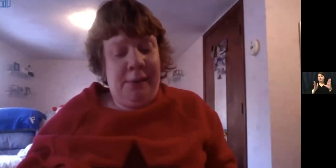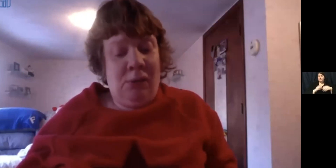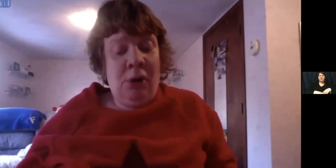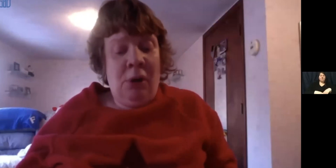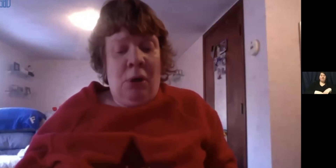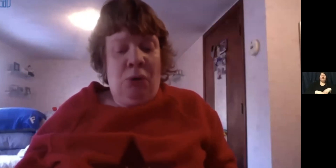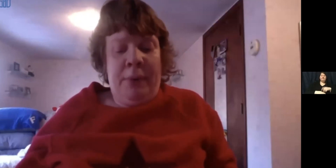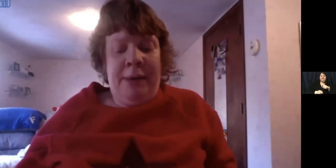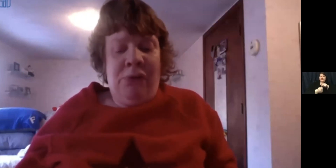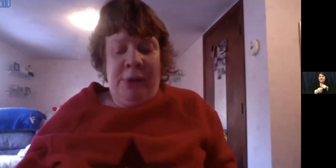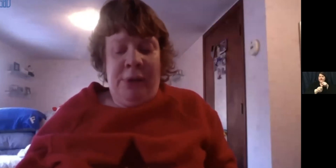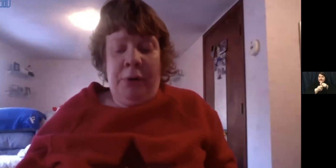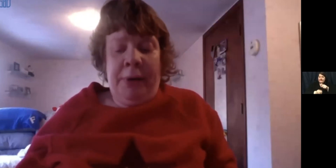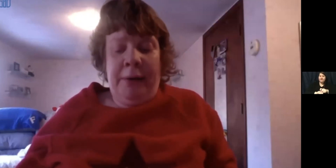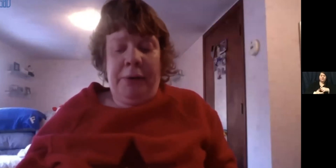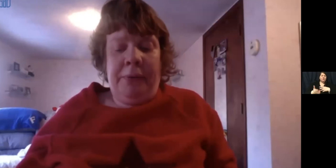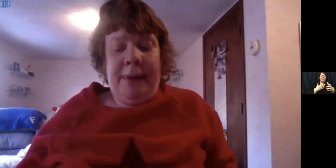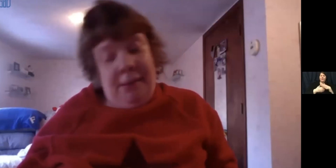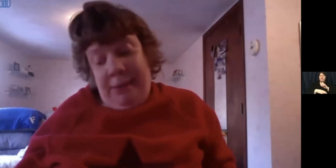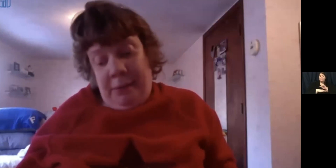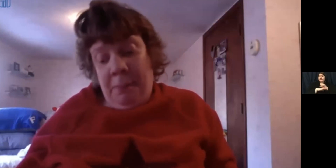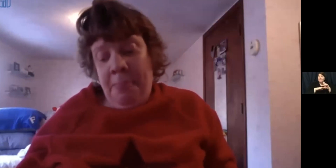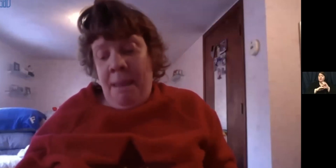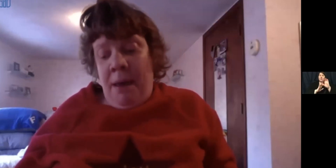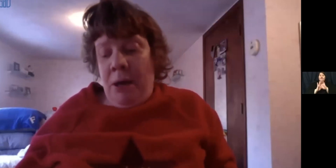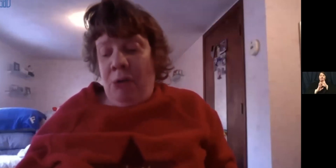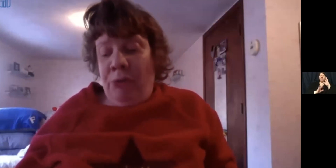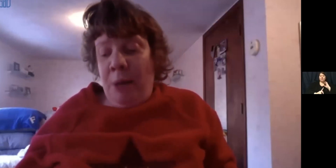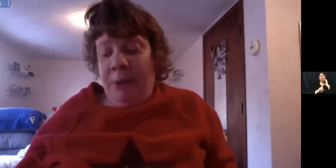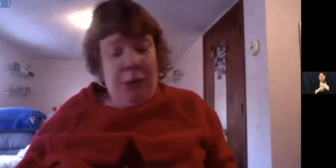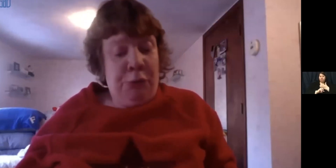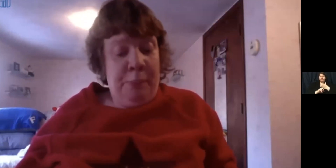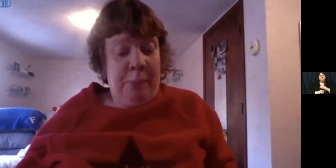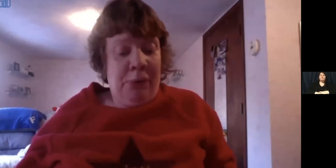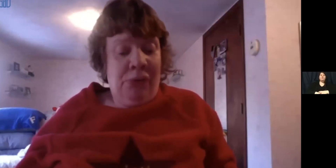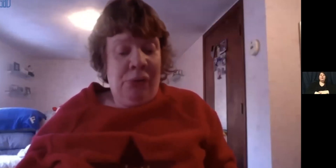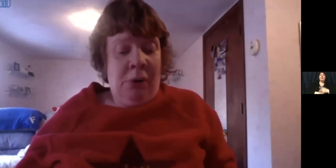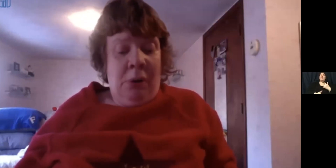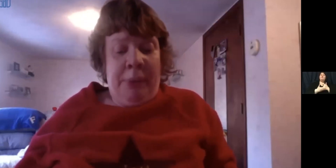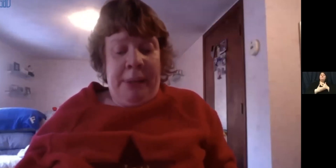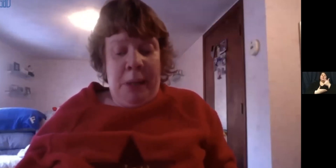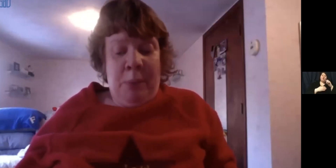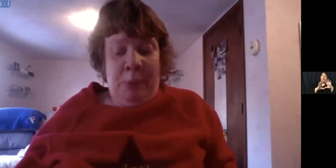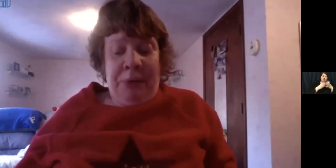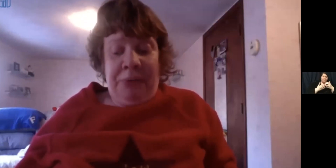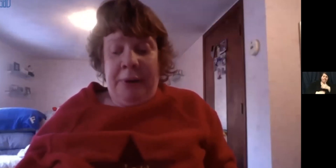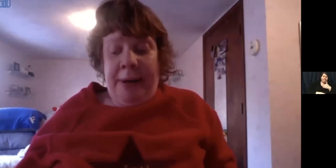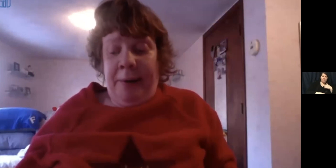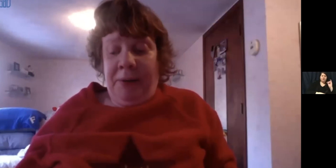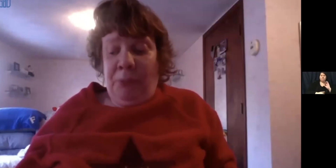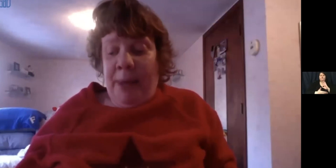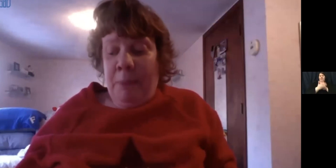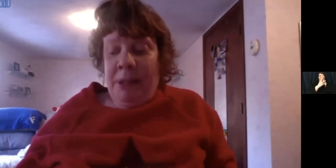details to whatever scene or character that he is in. He also helps other group members become immersed